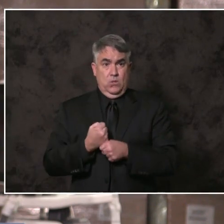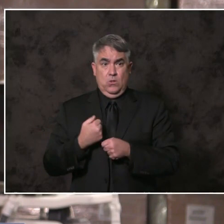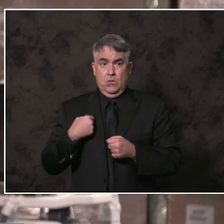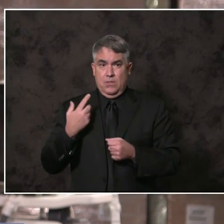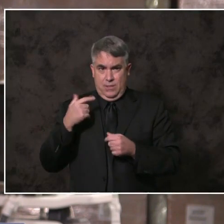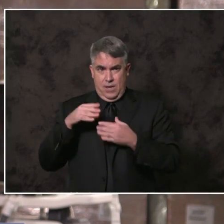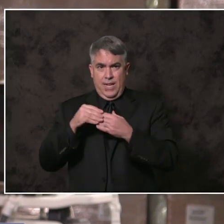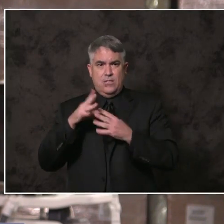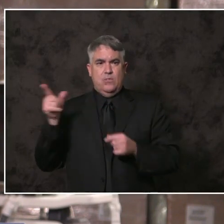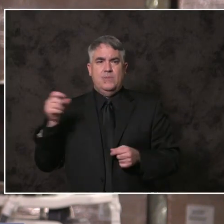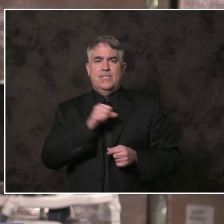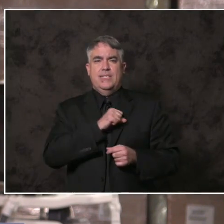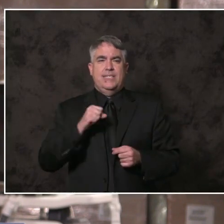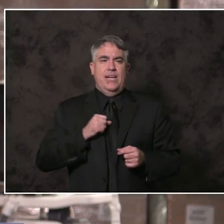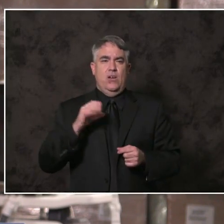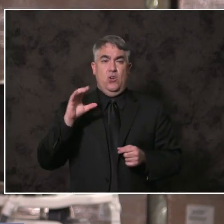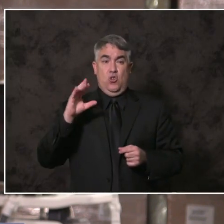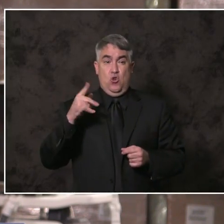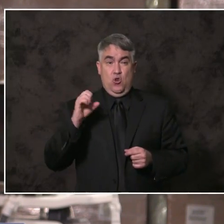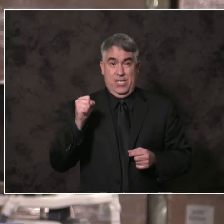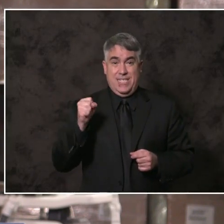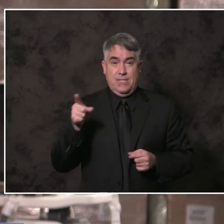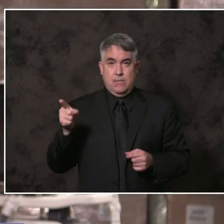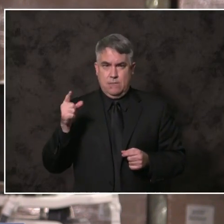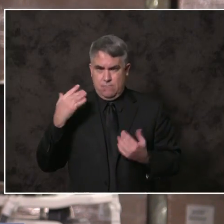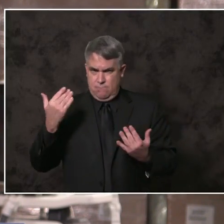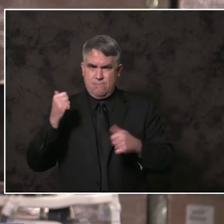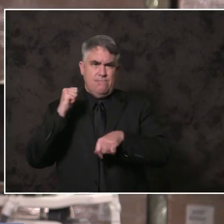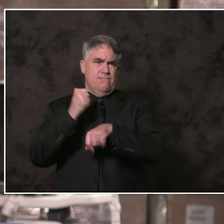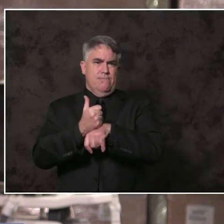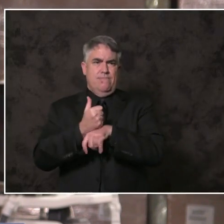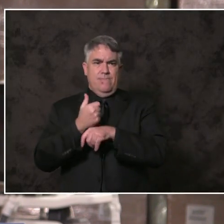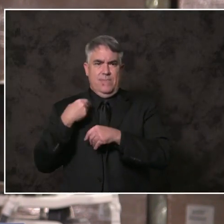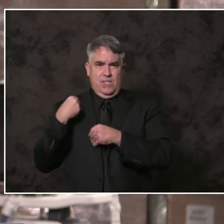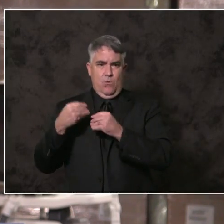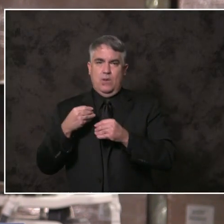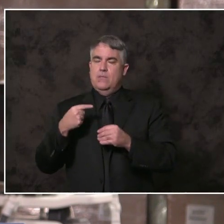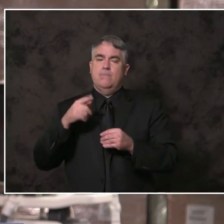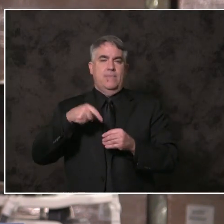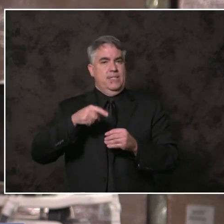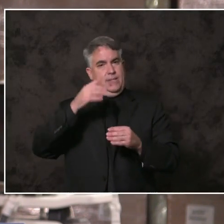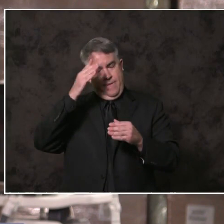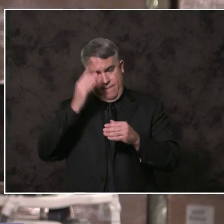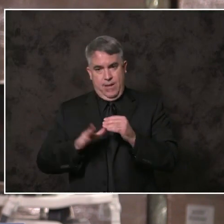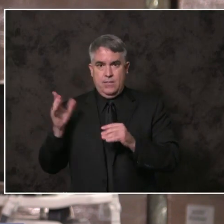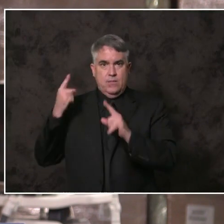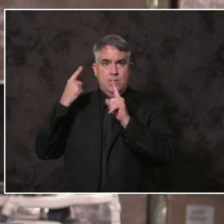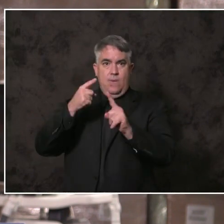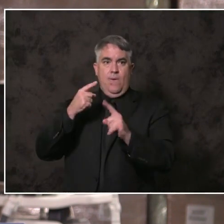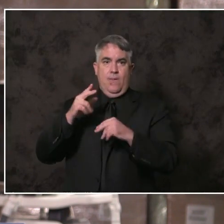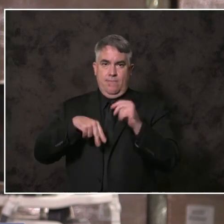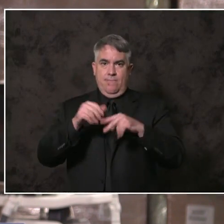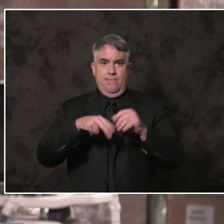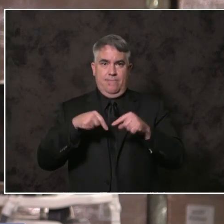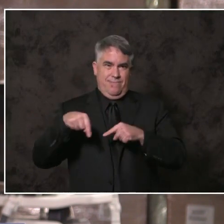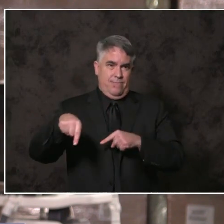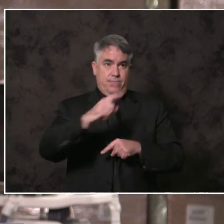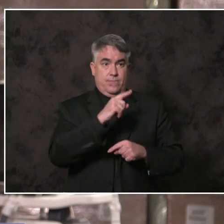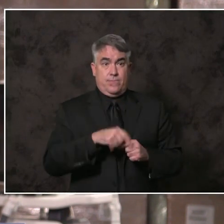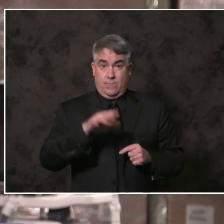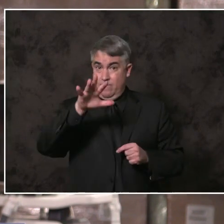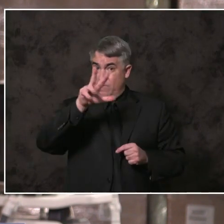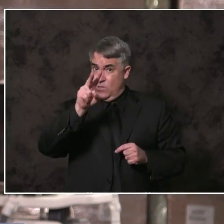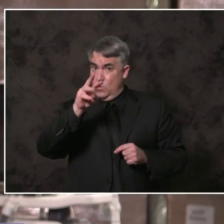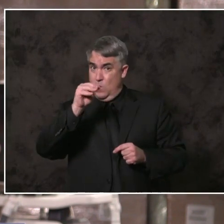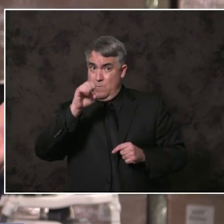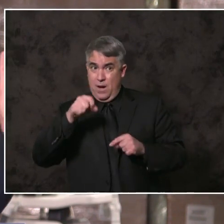Senator Chris Kehoe. And now our generation must help finish the job. 52 miles of connected